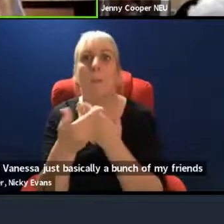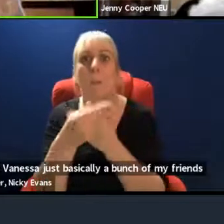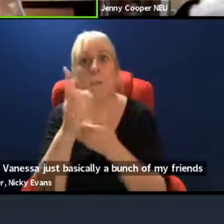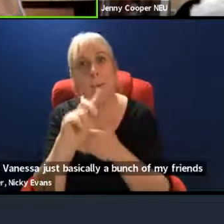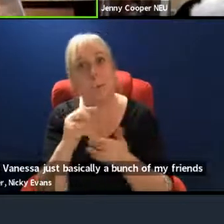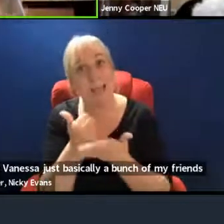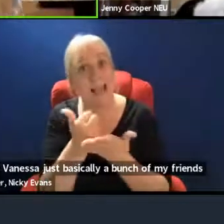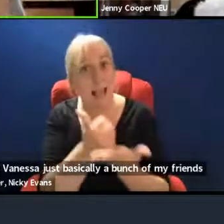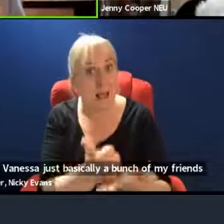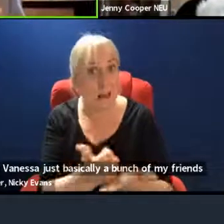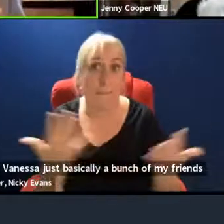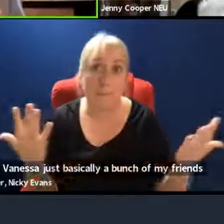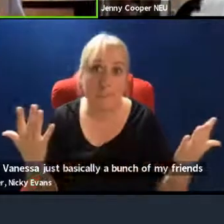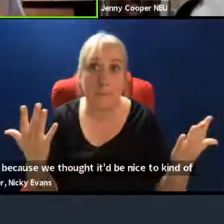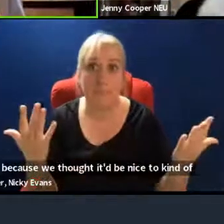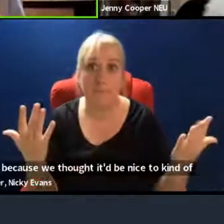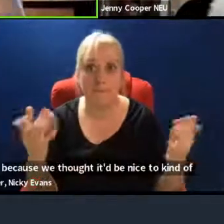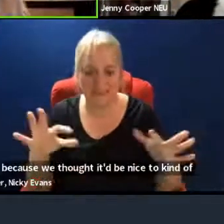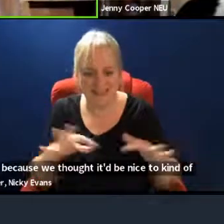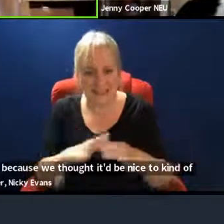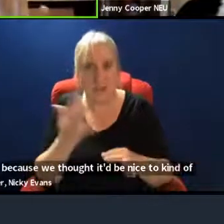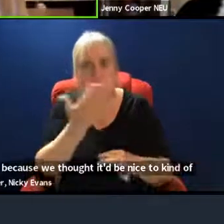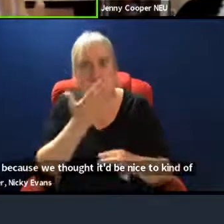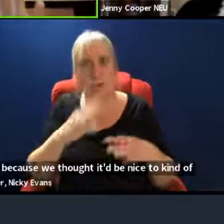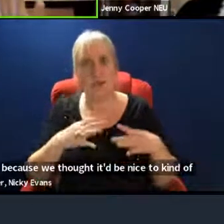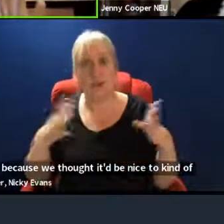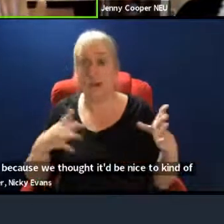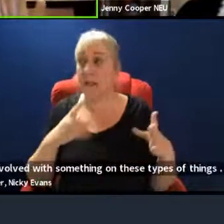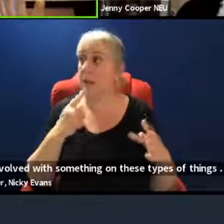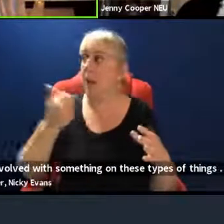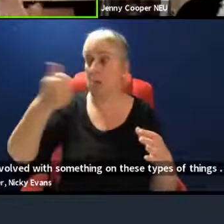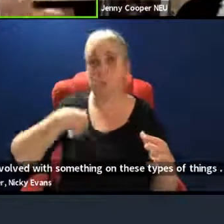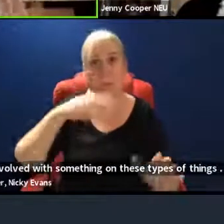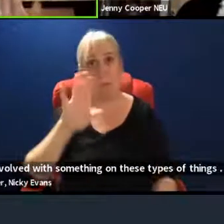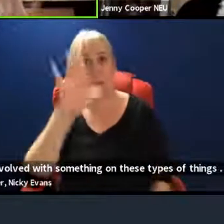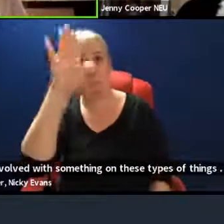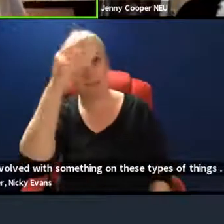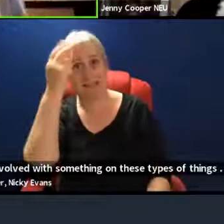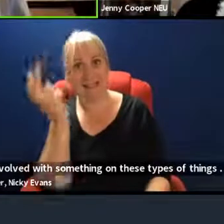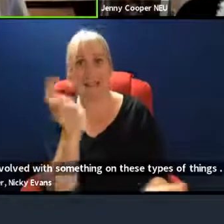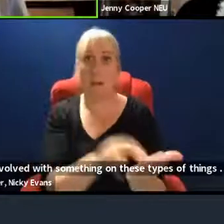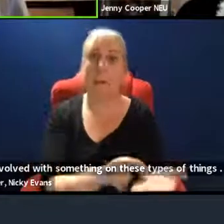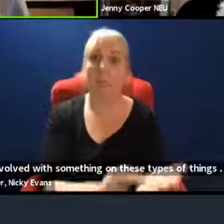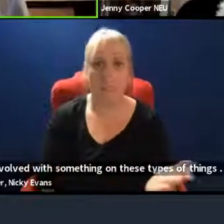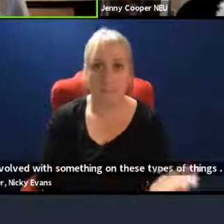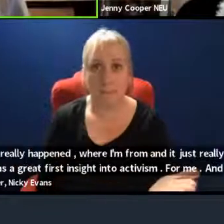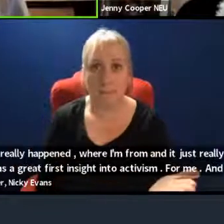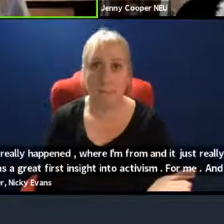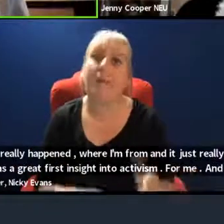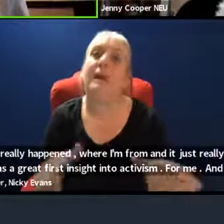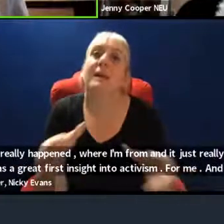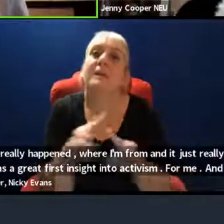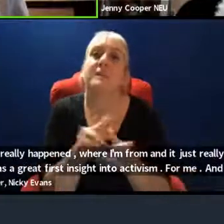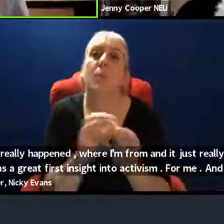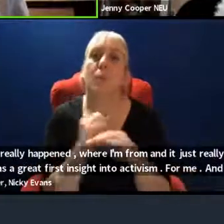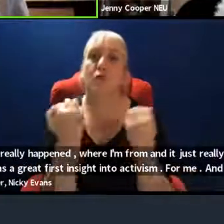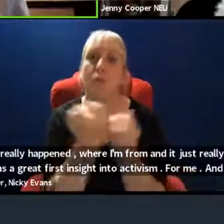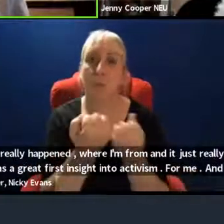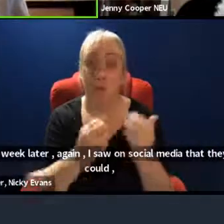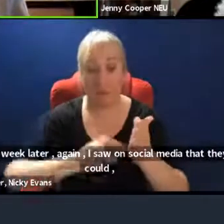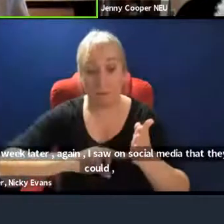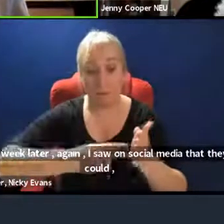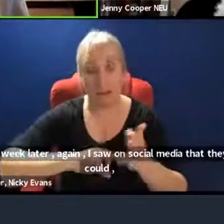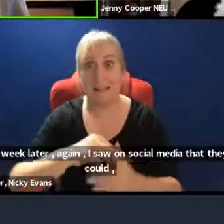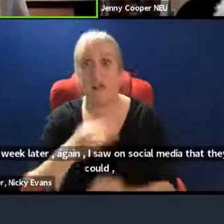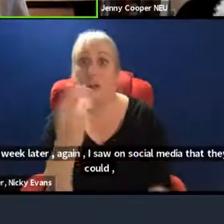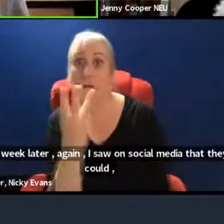with the school strikes. So I signed up. And then together, just a small group of us, we planned three more strikes